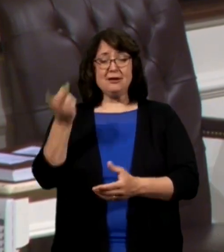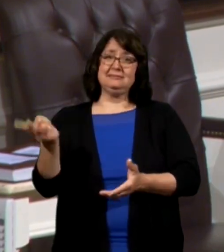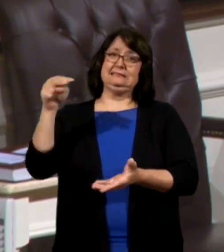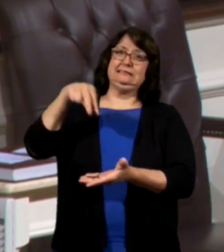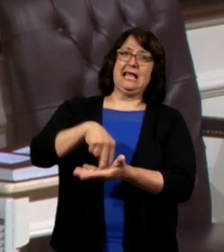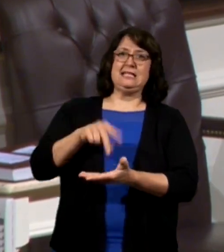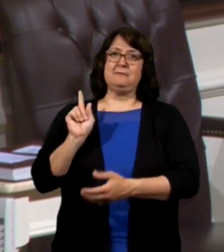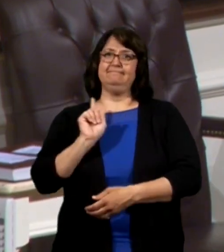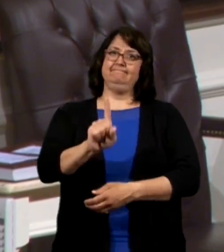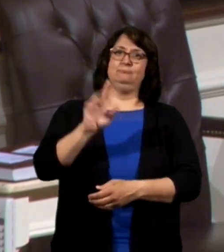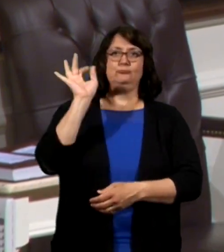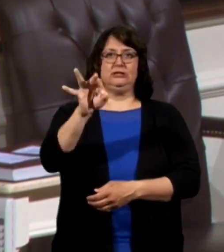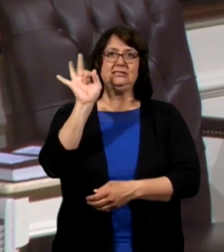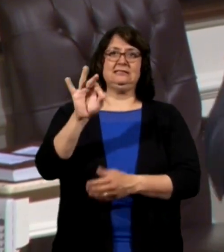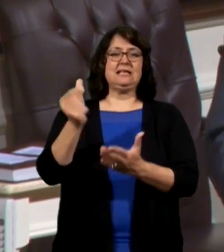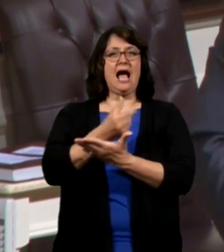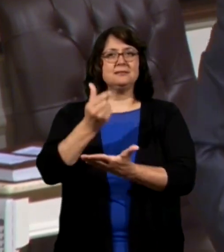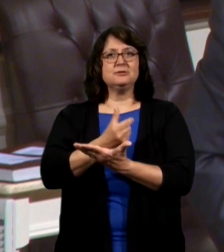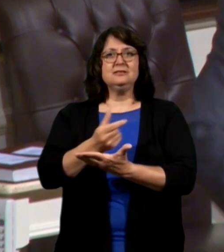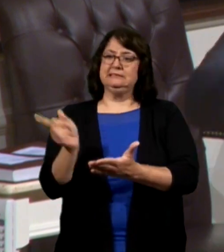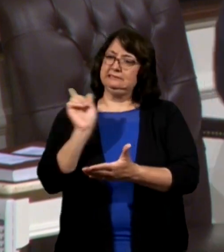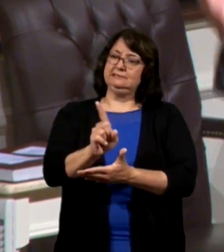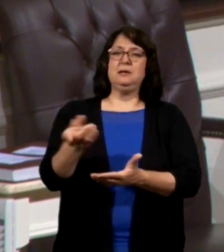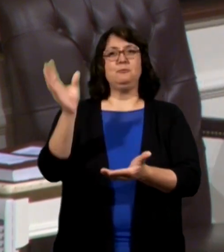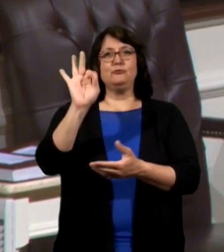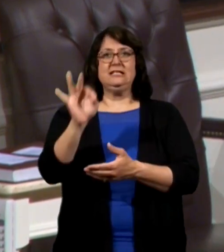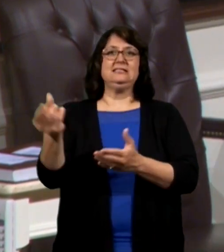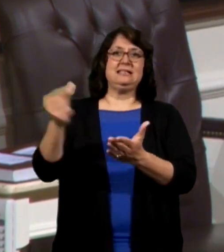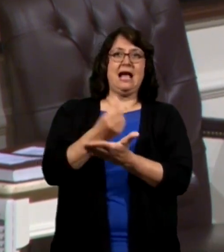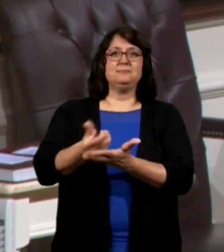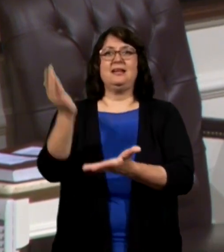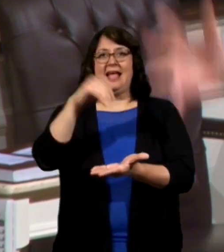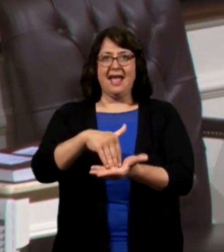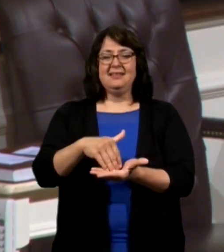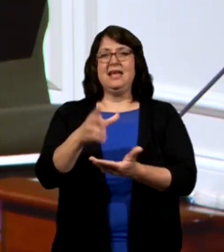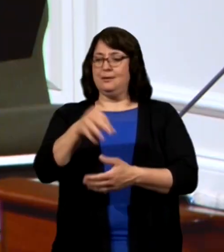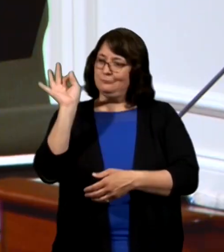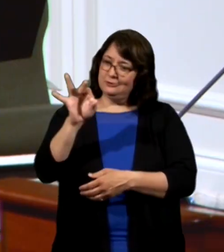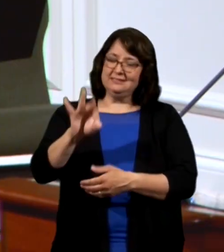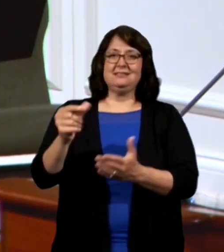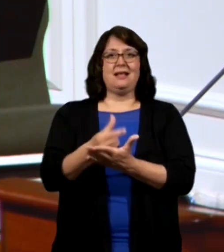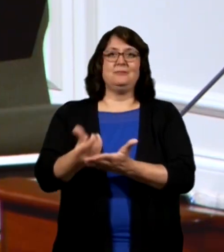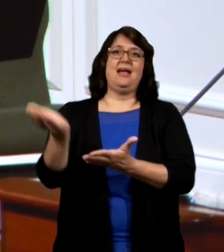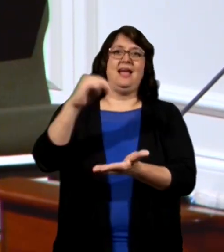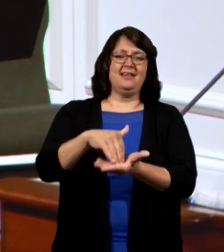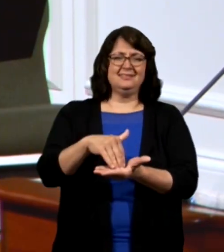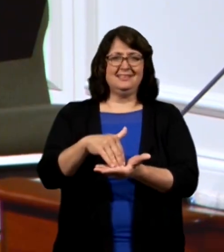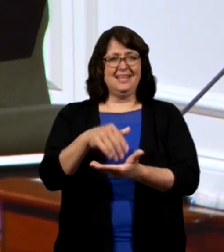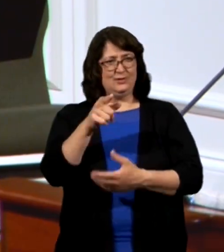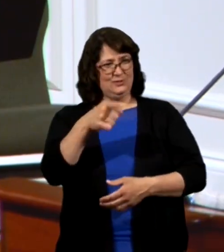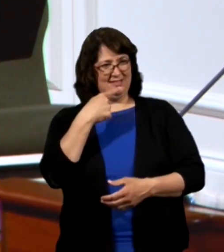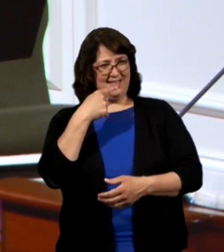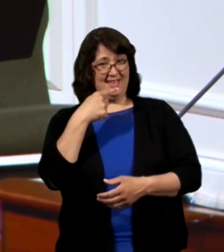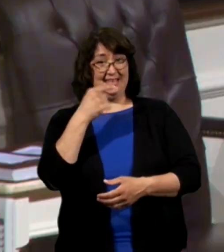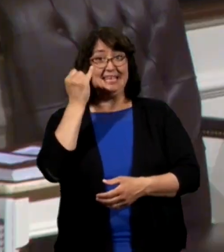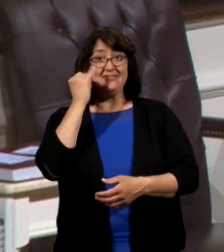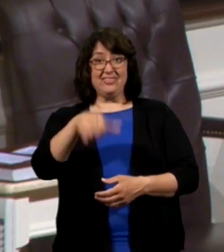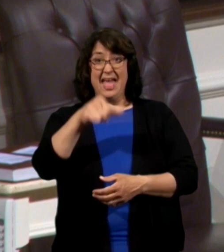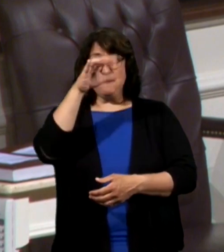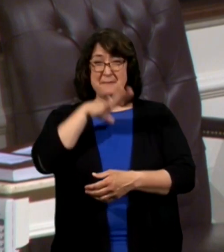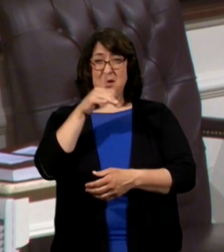up and preaches the gospel. He gets up and preaches the gospel. He gets up and preaches the gospel. And you say, if that